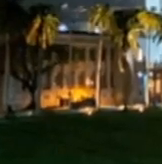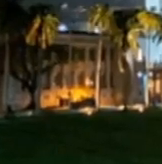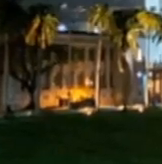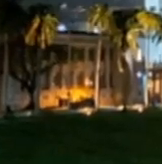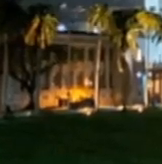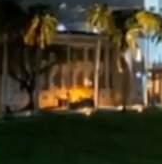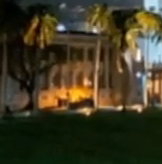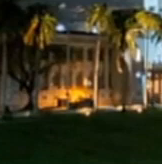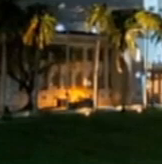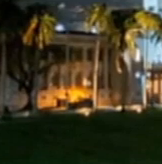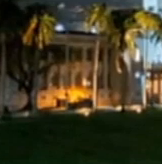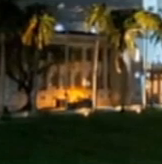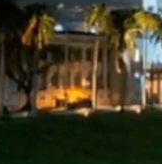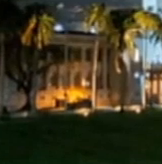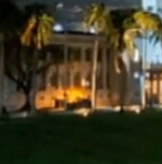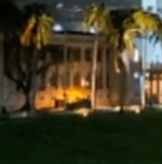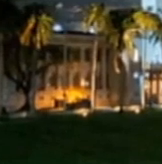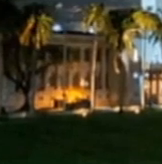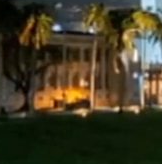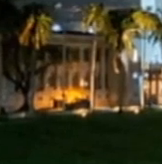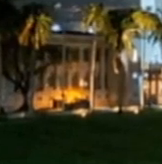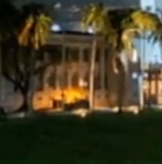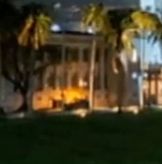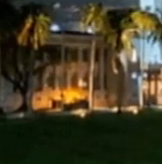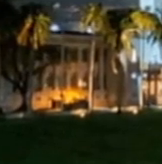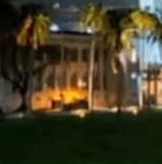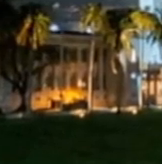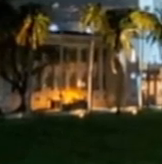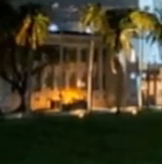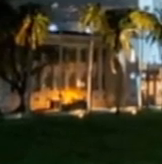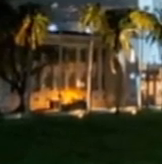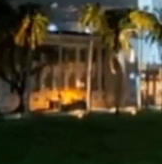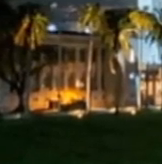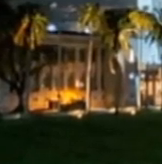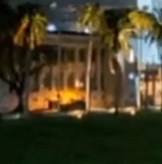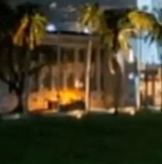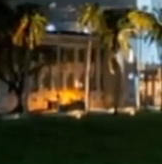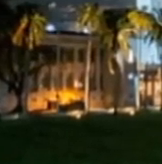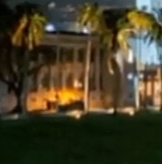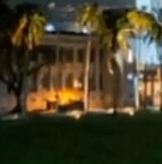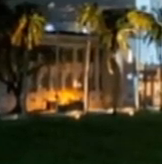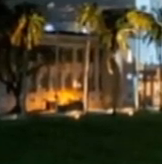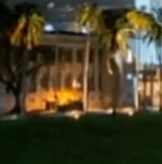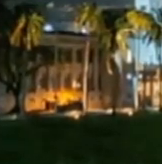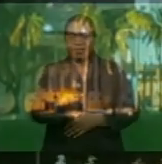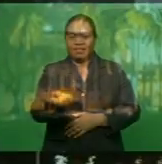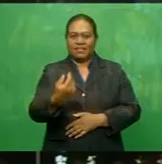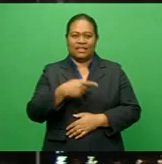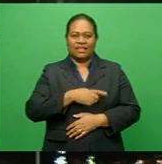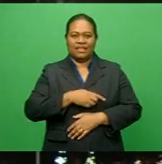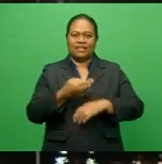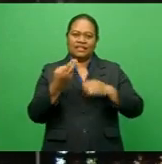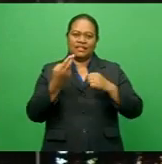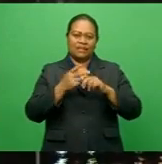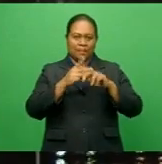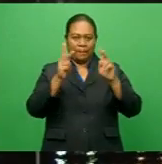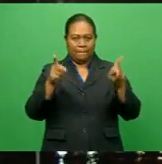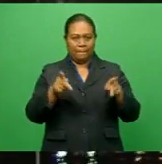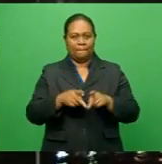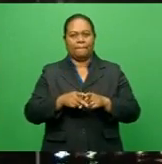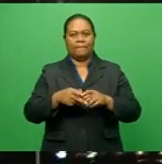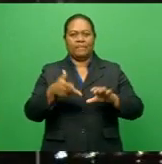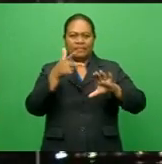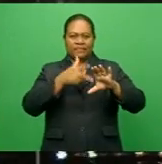And to our shot of the day, Salim Gohil took this at Suva's famous Albert Park. You can send us newsworthy pictures and